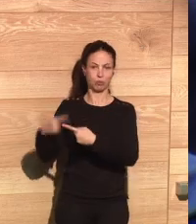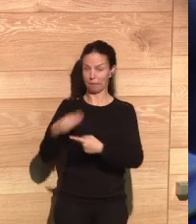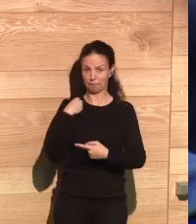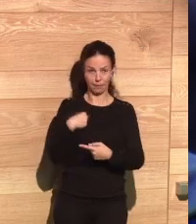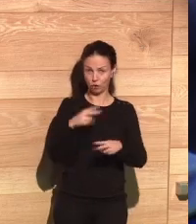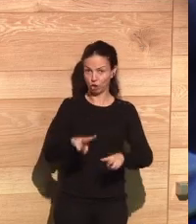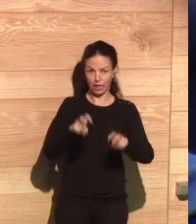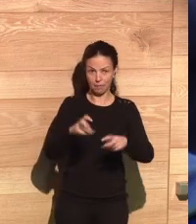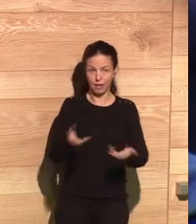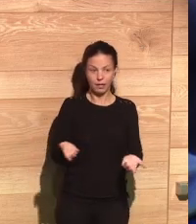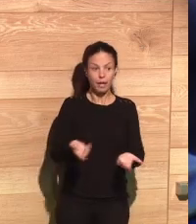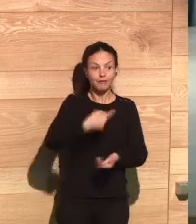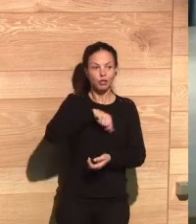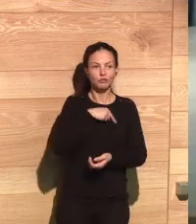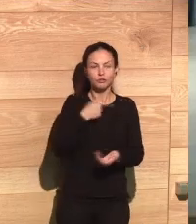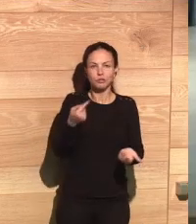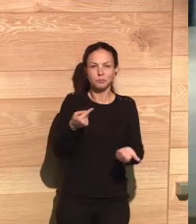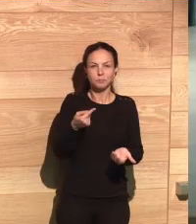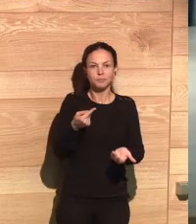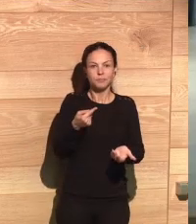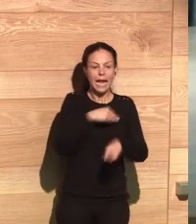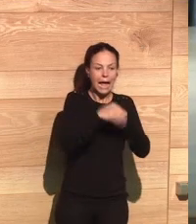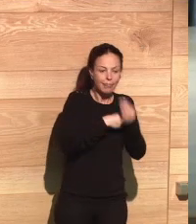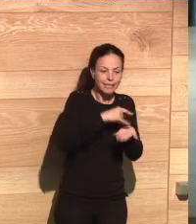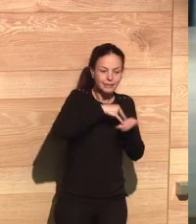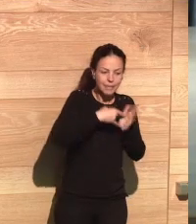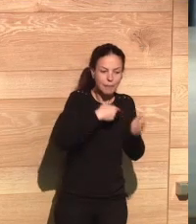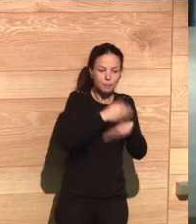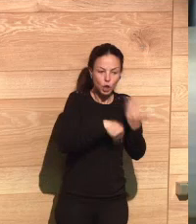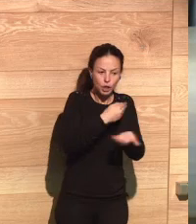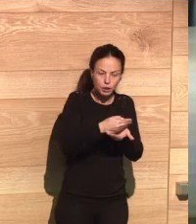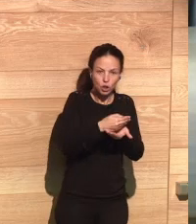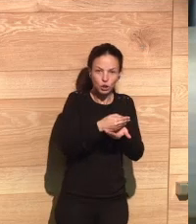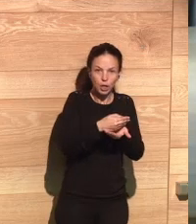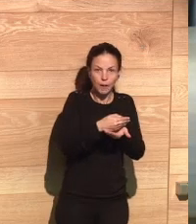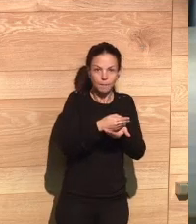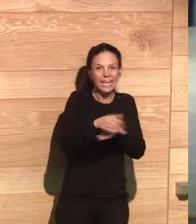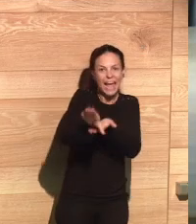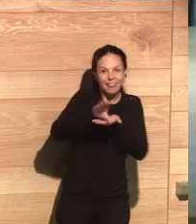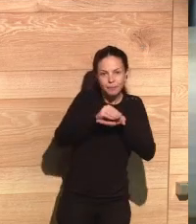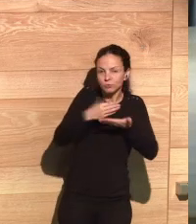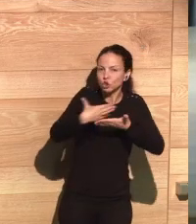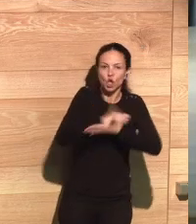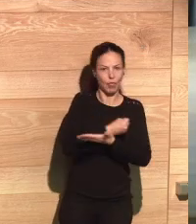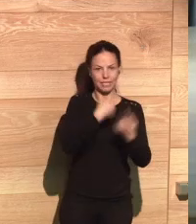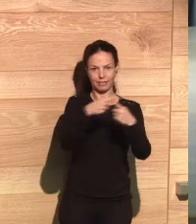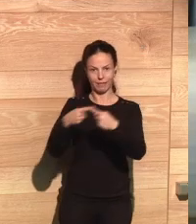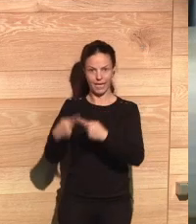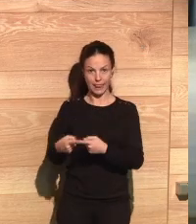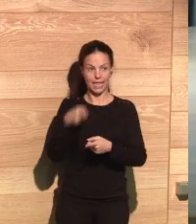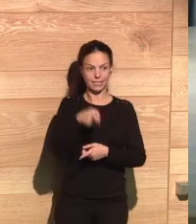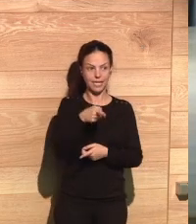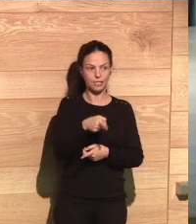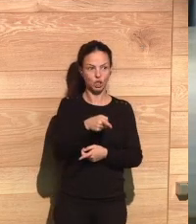there are different opinions in society about these topics and we need to establish processes and systems that also take into account